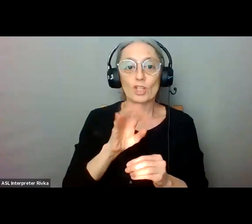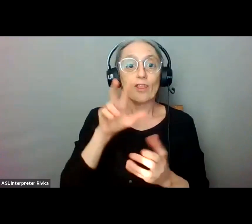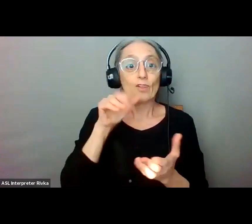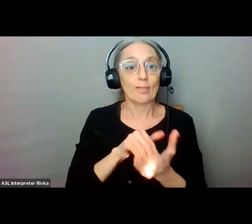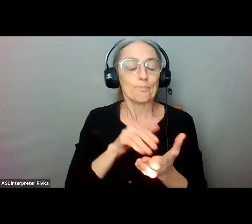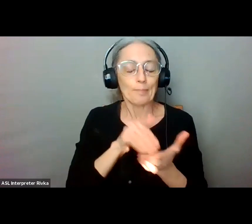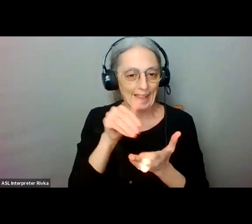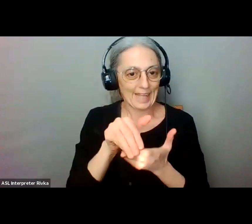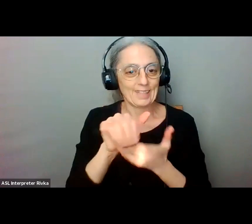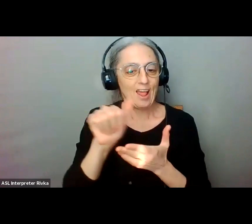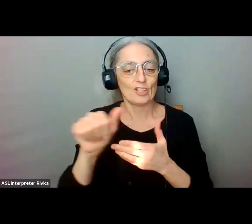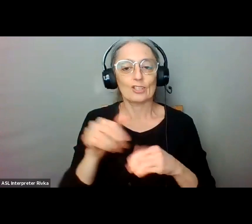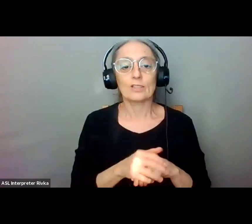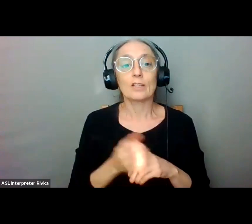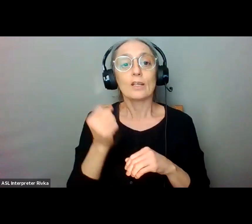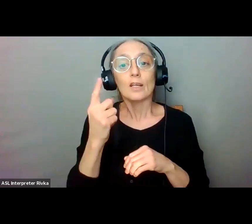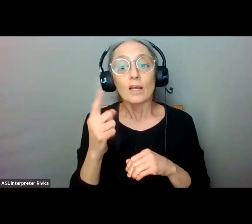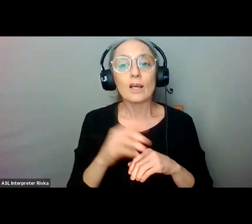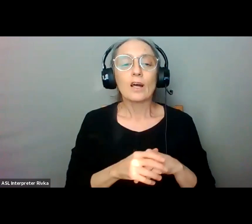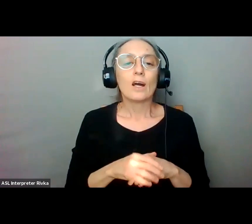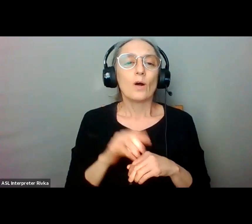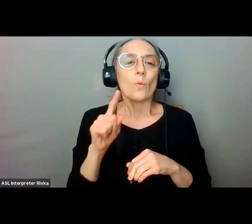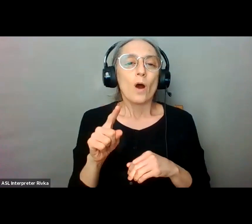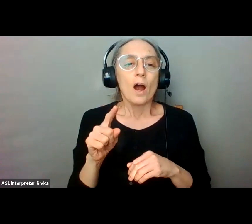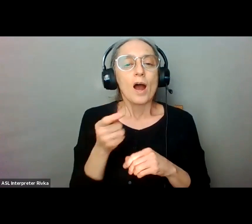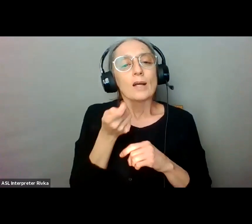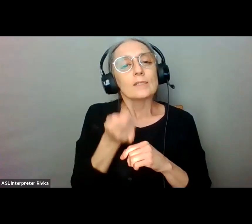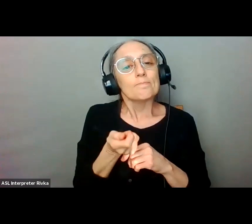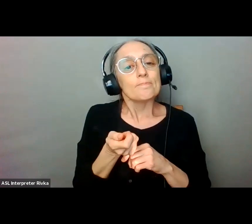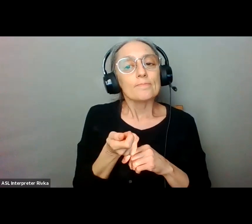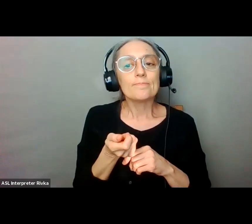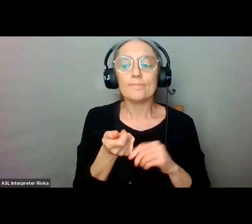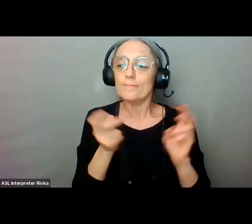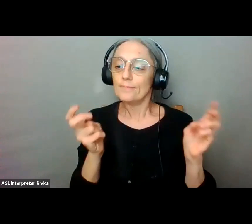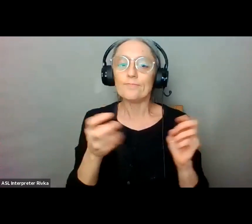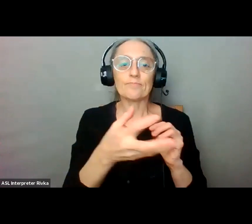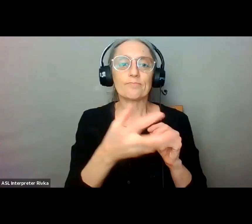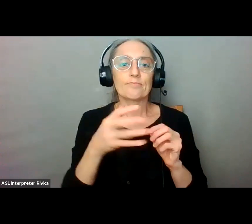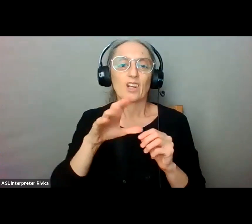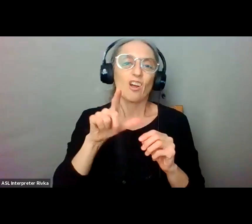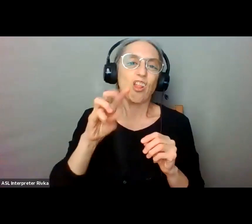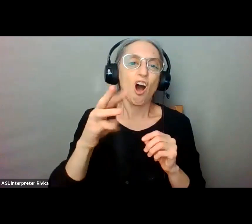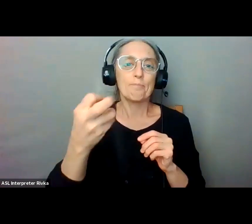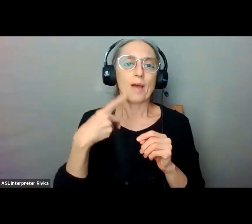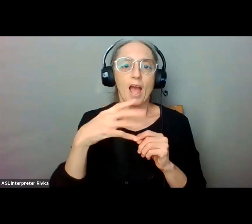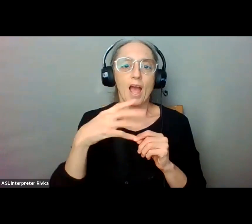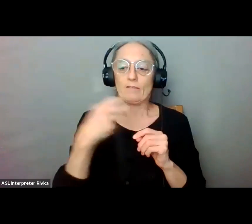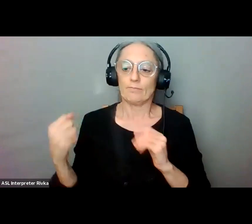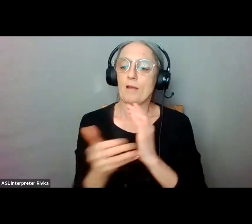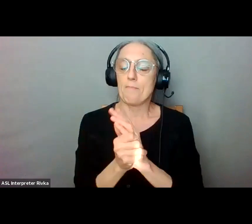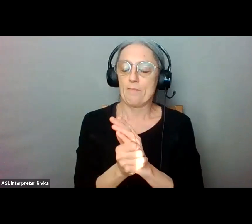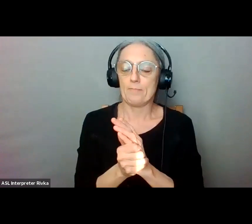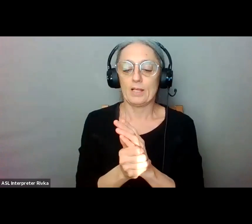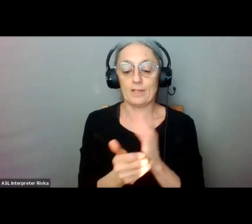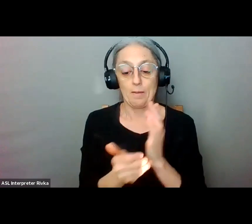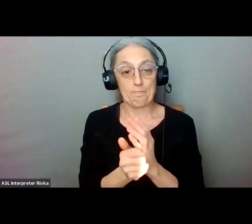there is a small clawback um amendment that was put in by one of the house members that if